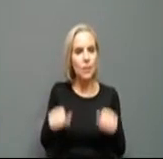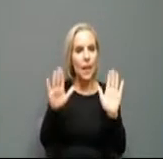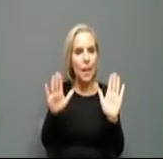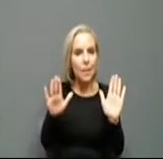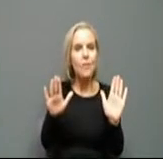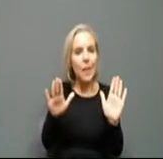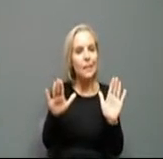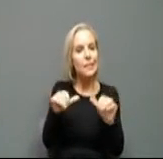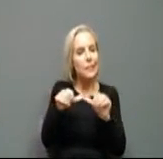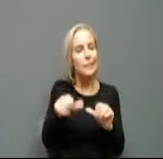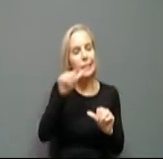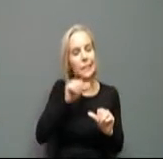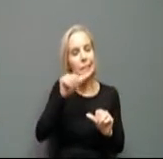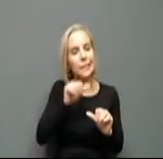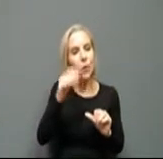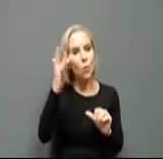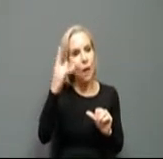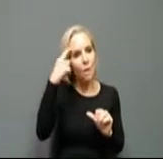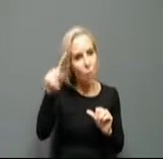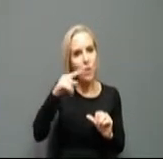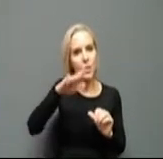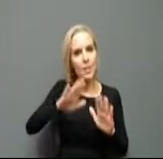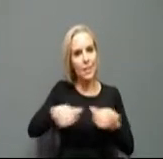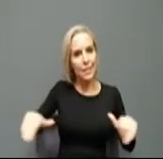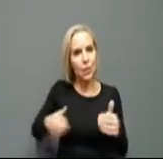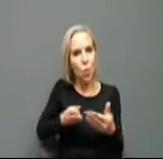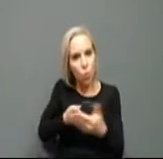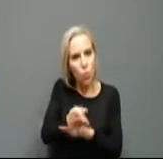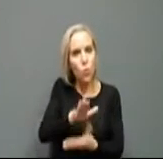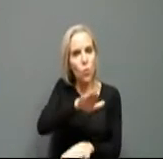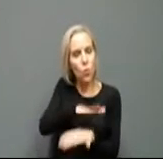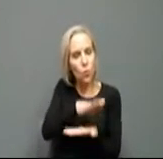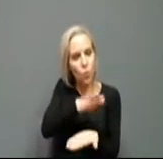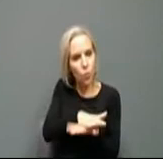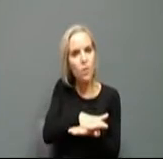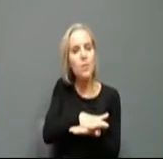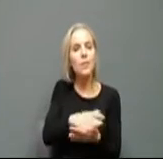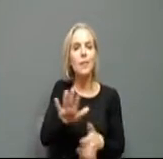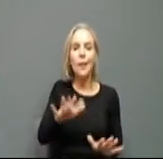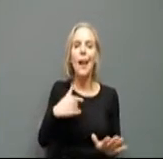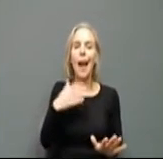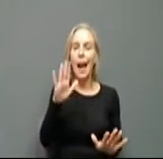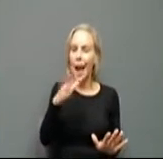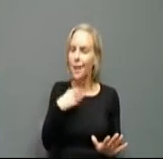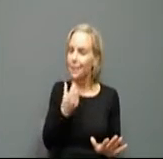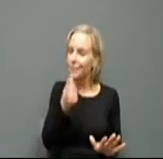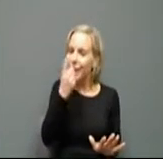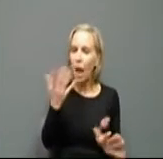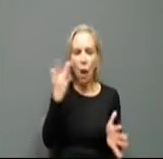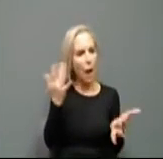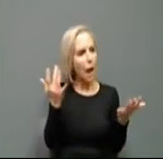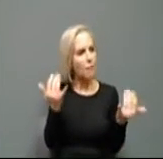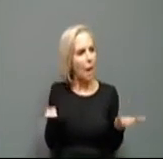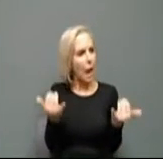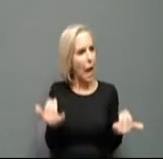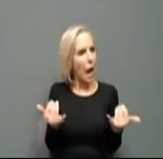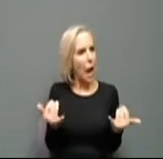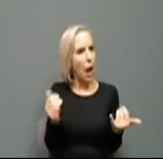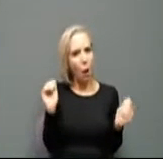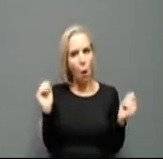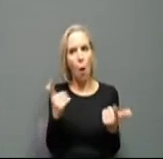so that our kids can get through school. And I get that we hear folks say, but now that everybody can get the vaccine,